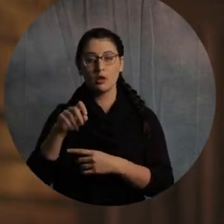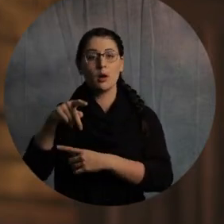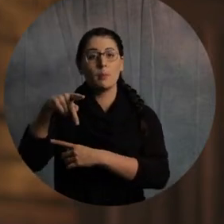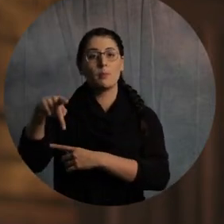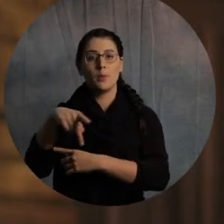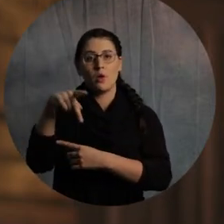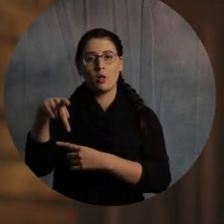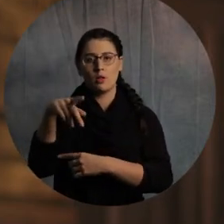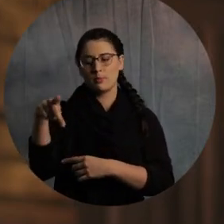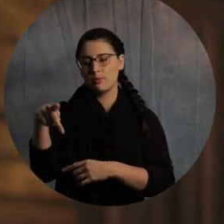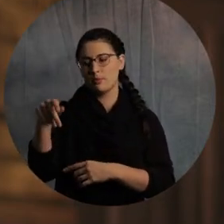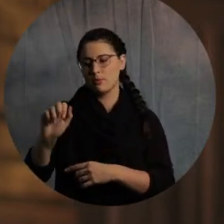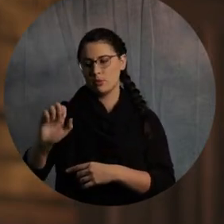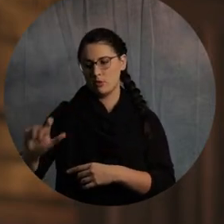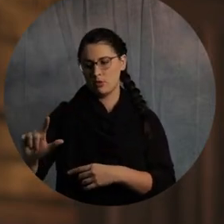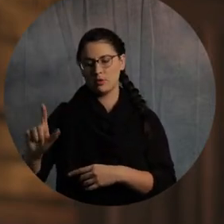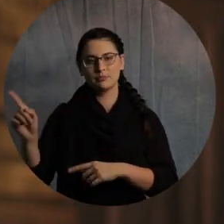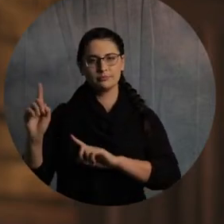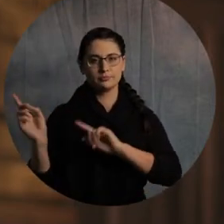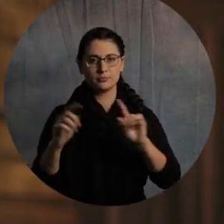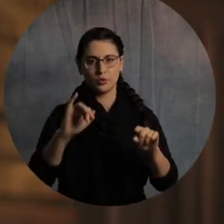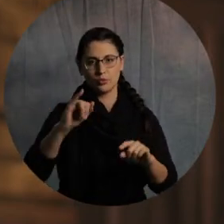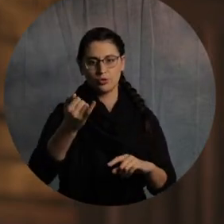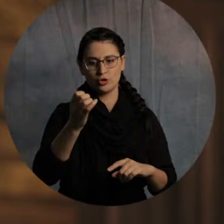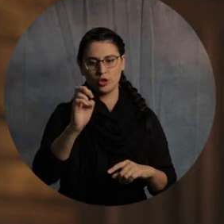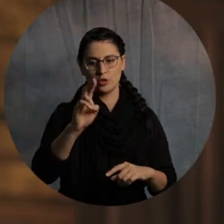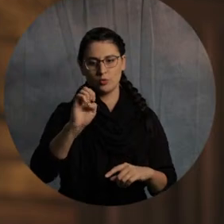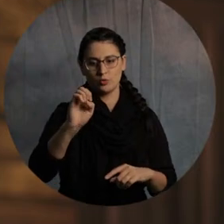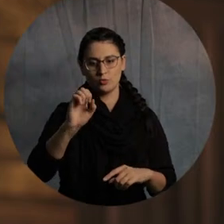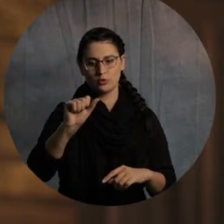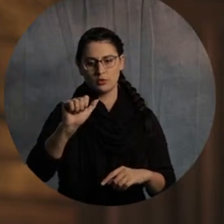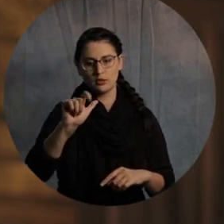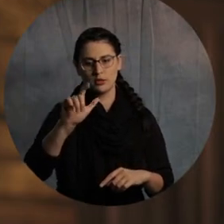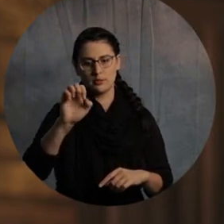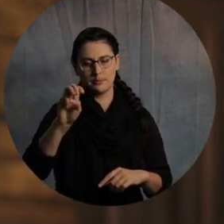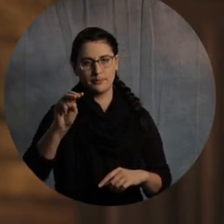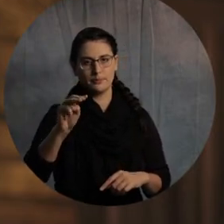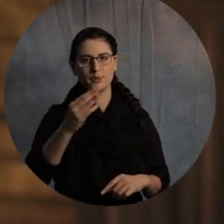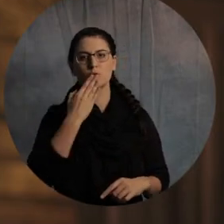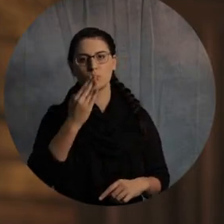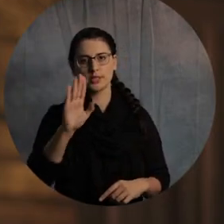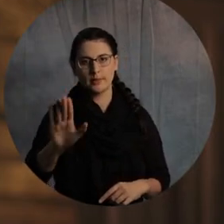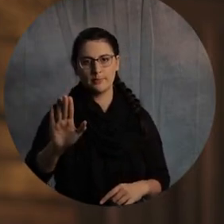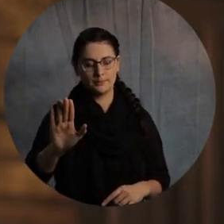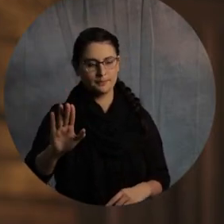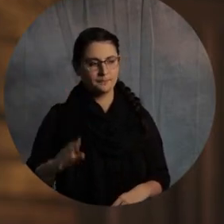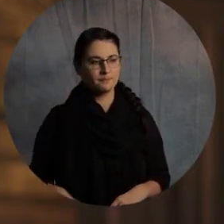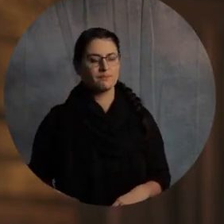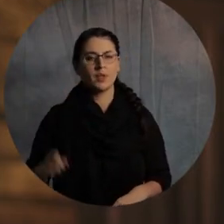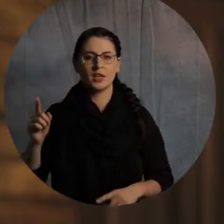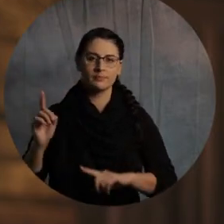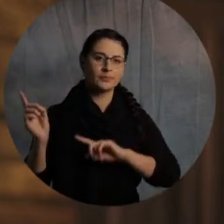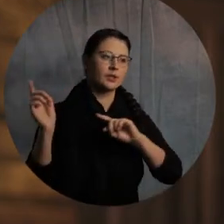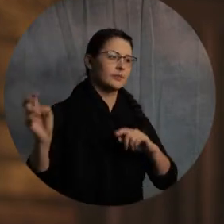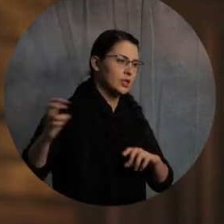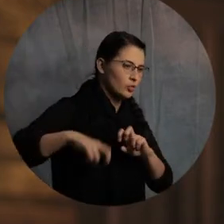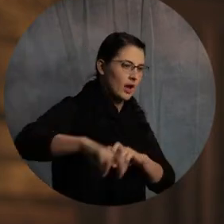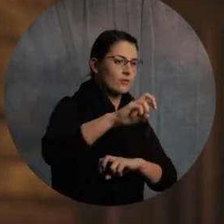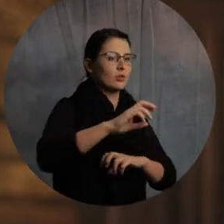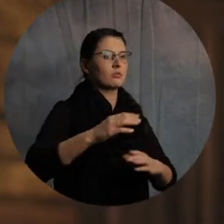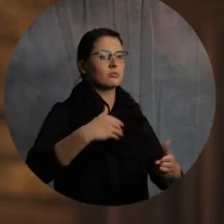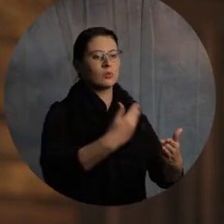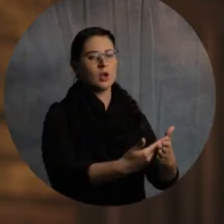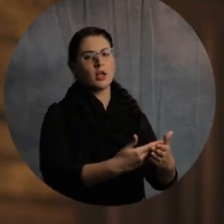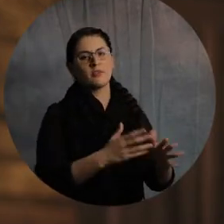pretty sure when he gets to Jerusalem, it's going to go really bad, all right? And it did. We don't have time to go through the whole story. He's like,